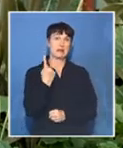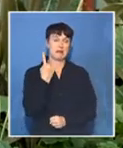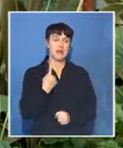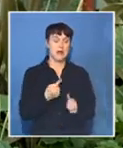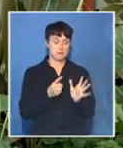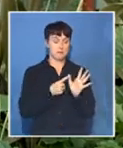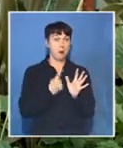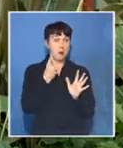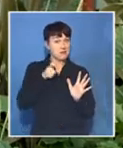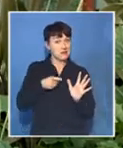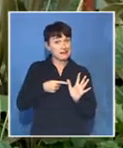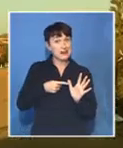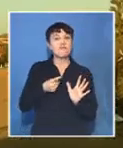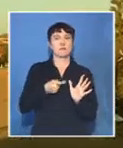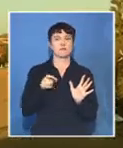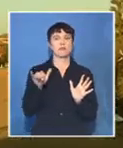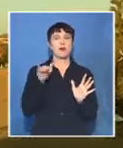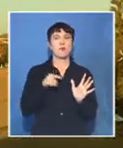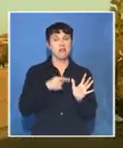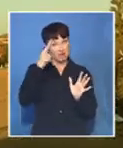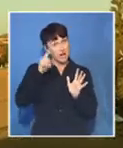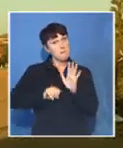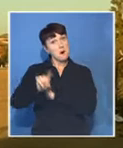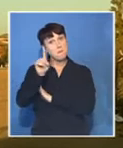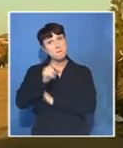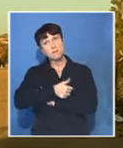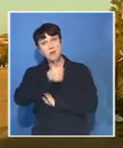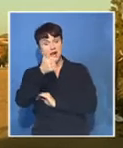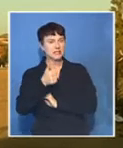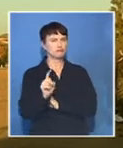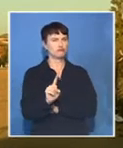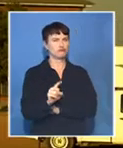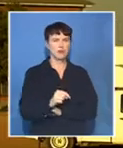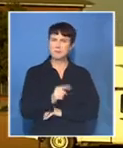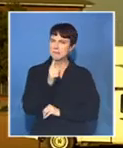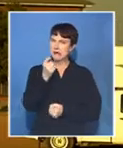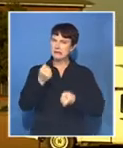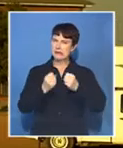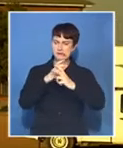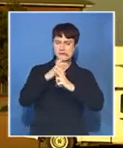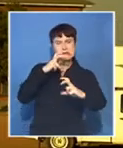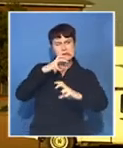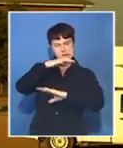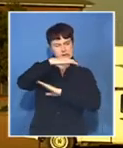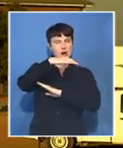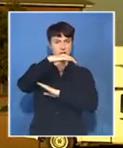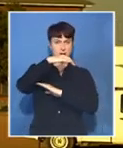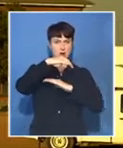We don't believe that he escaped the country. It's still unclear how they managed to cut open the roof of the police van.